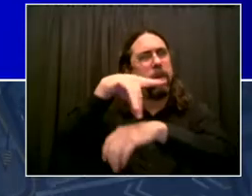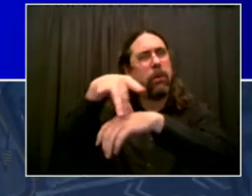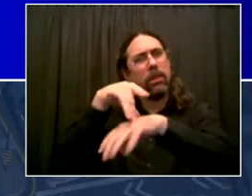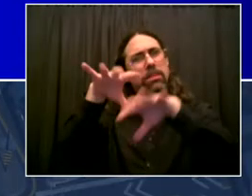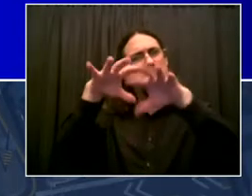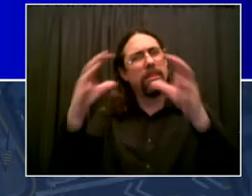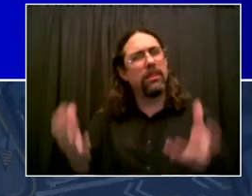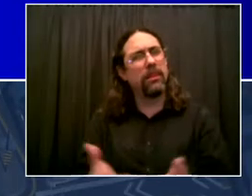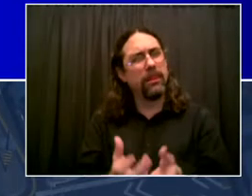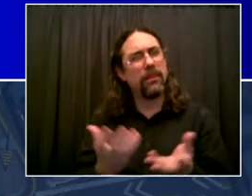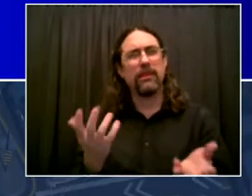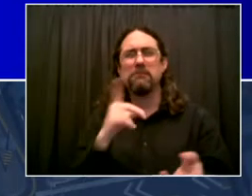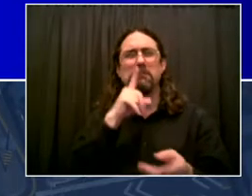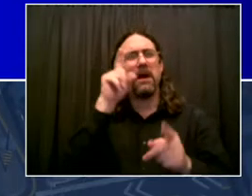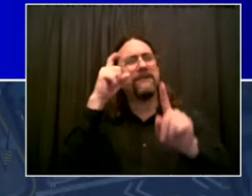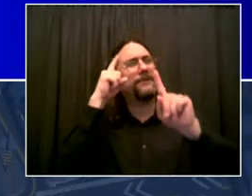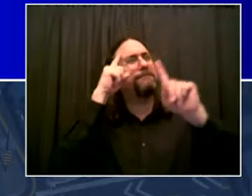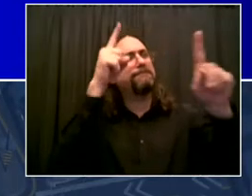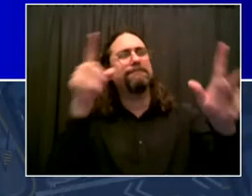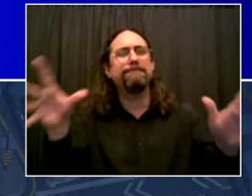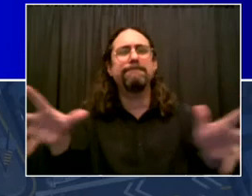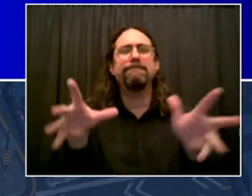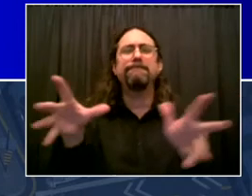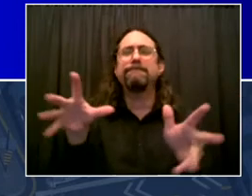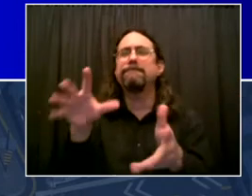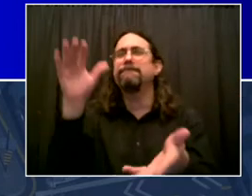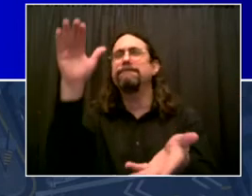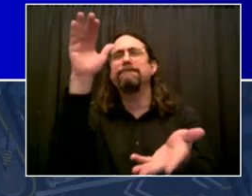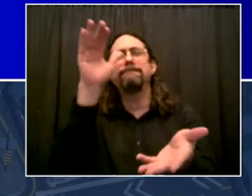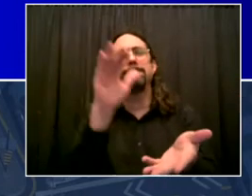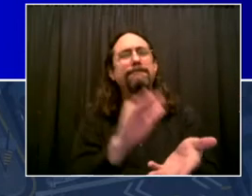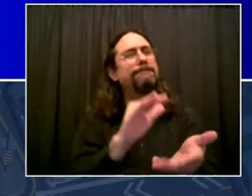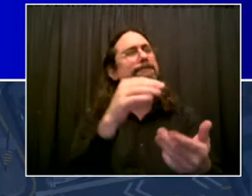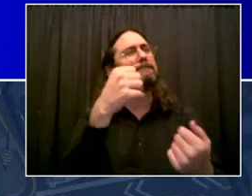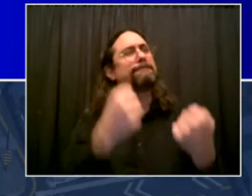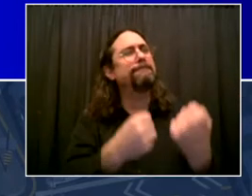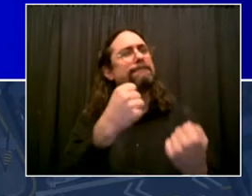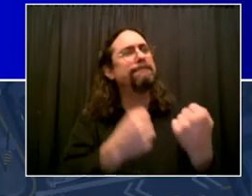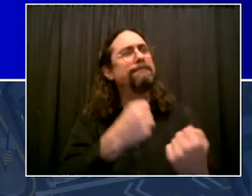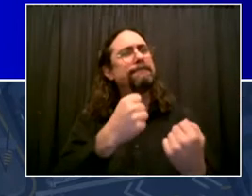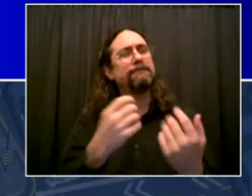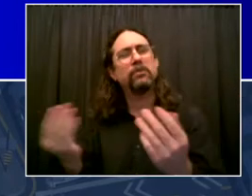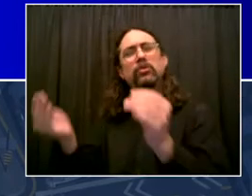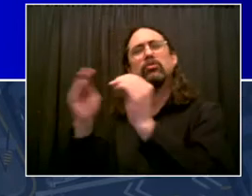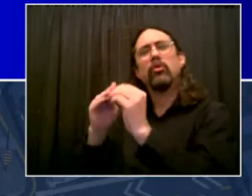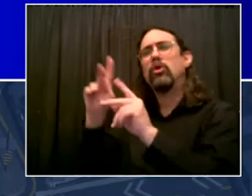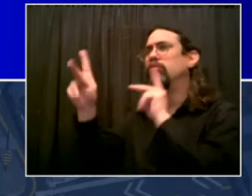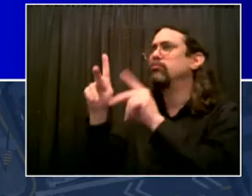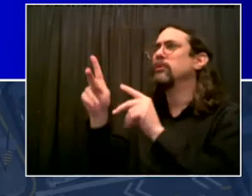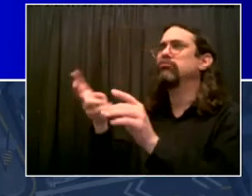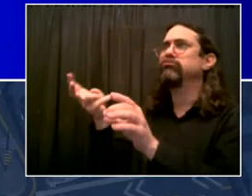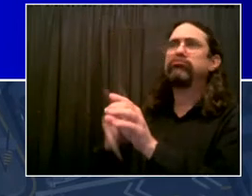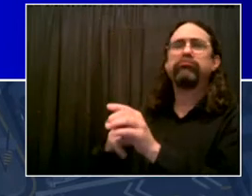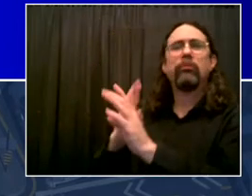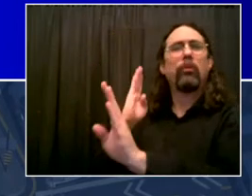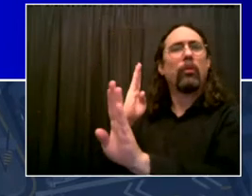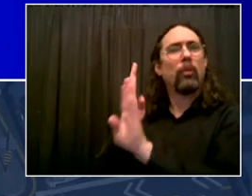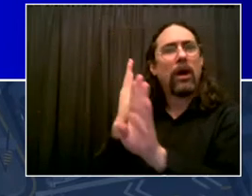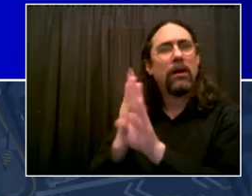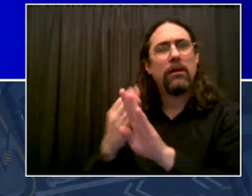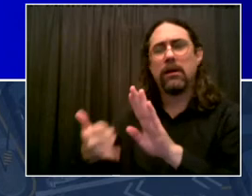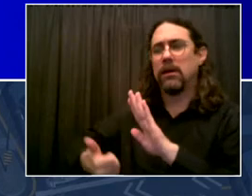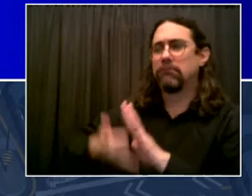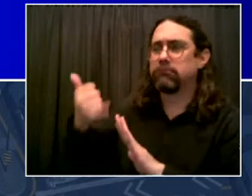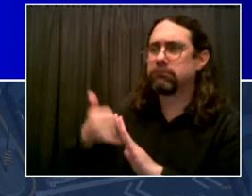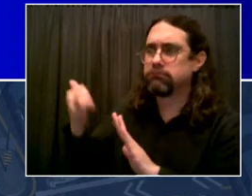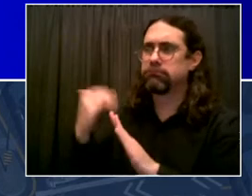And we're going to talk about some of those things today. Today, focus on buses and bikes. So 2020, of course, we saw